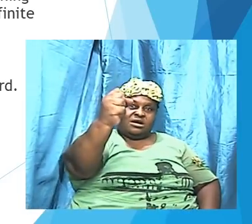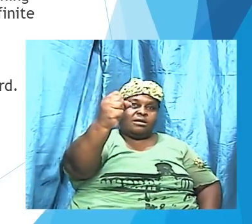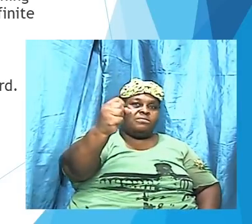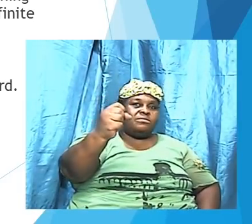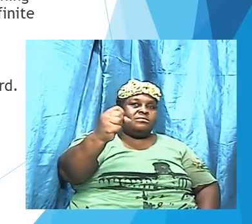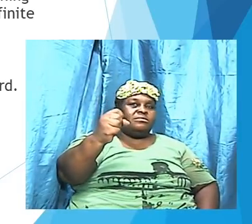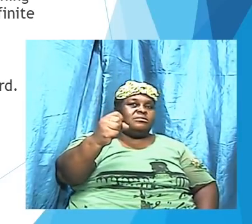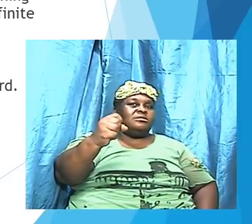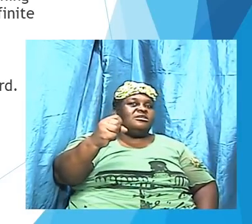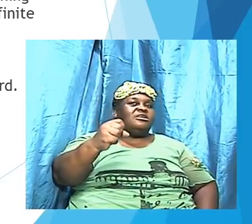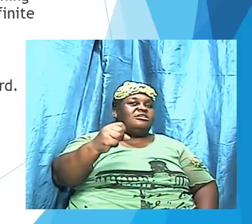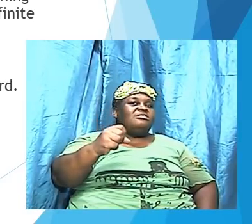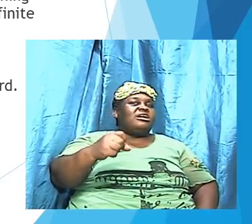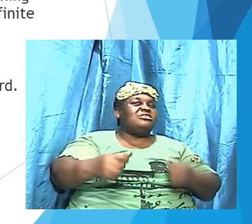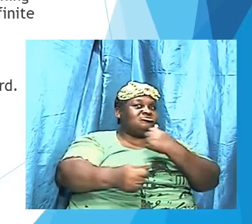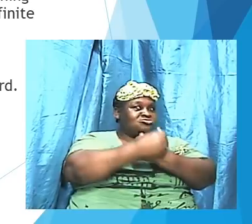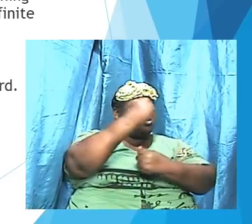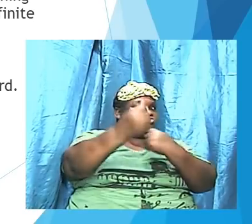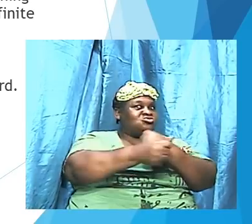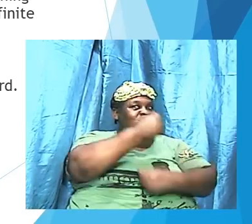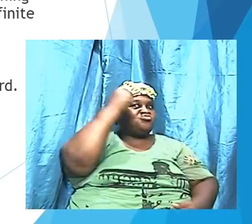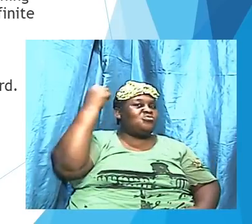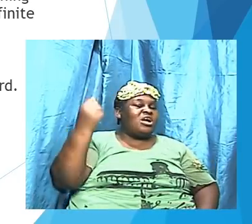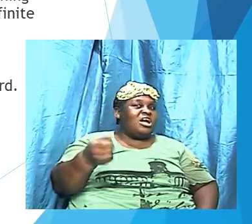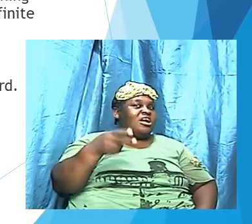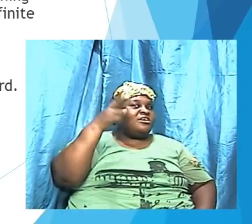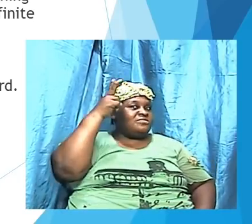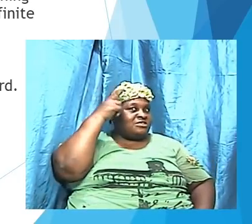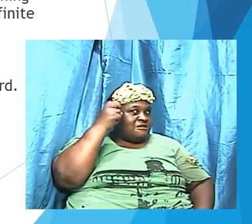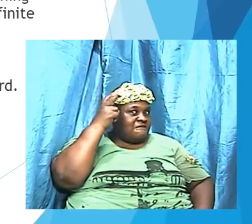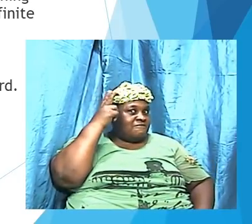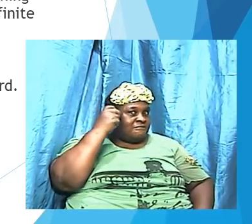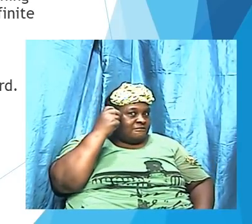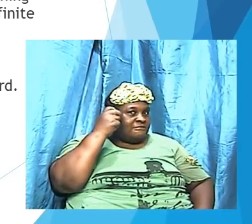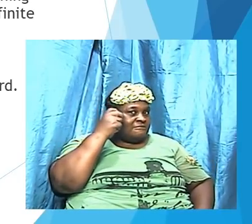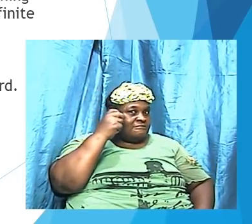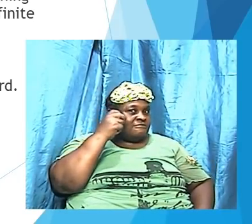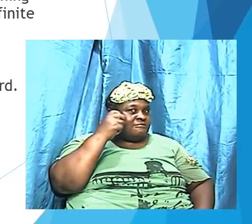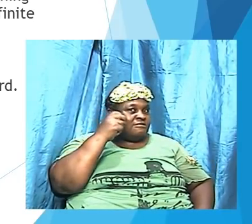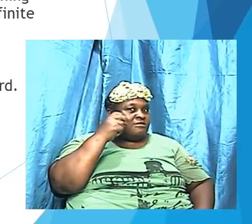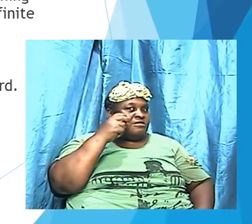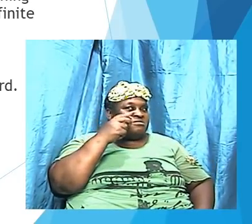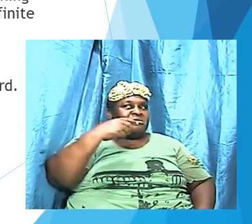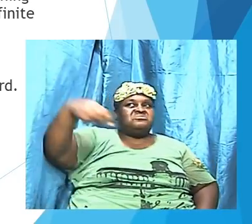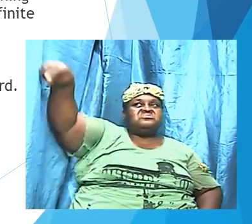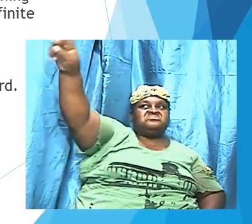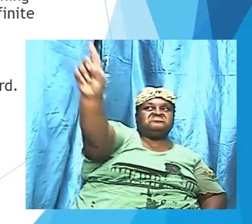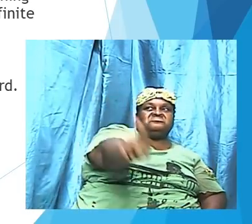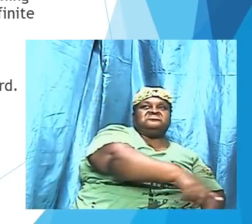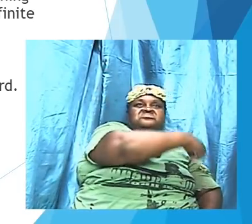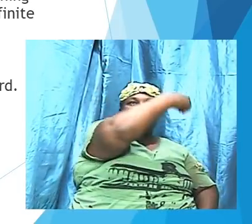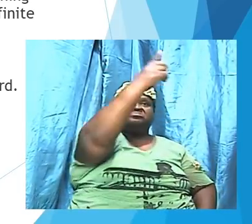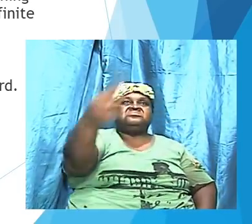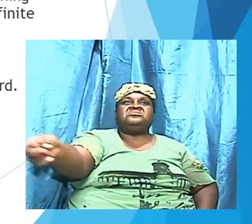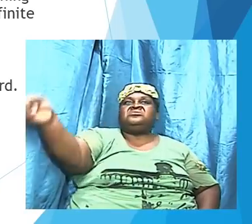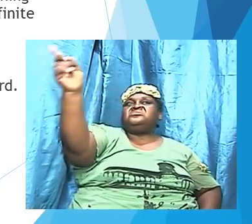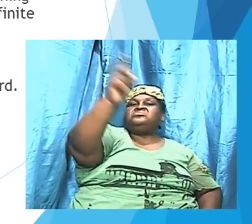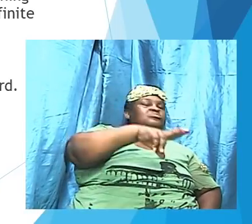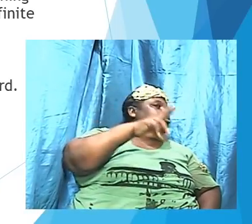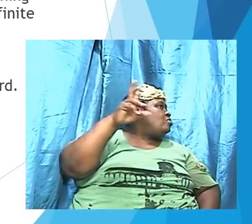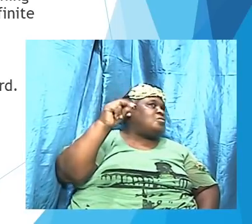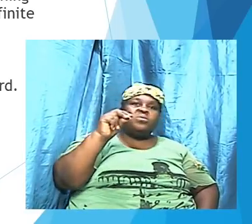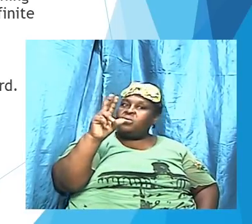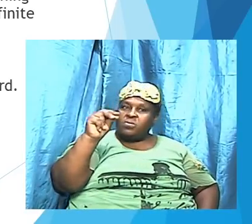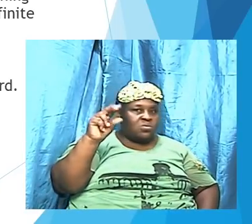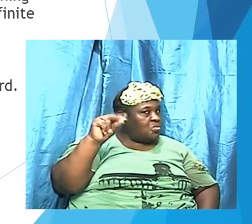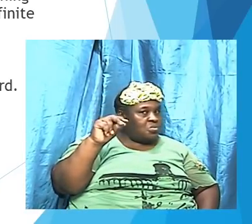enemy. Yes, so it's not to swing left and swing right. No, it is in the warfare, move